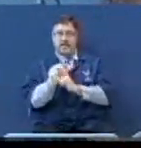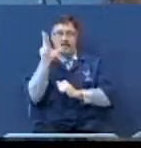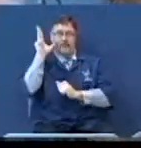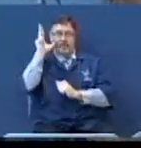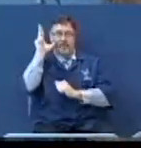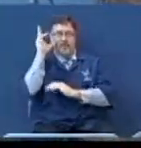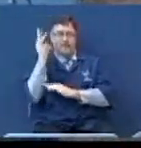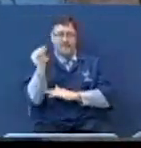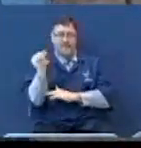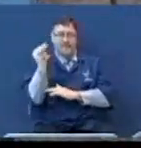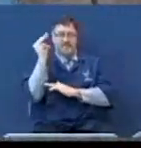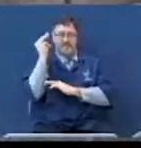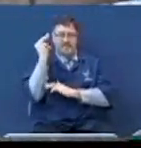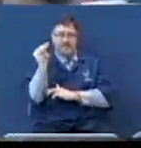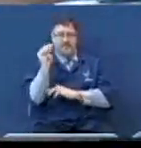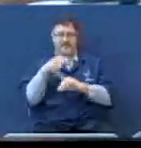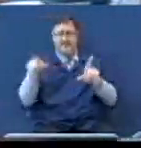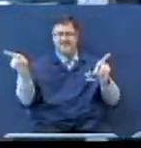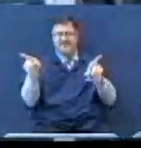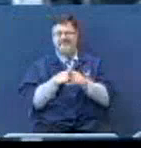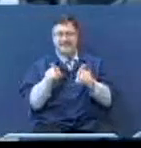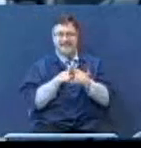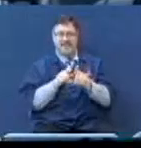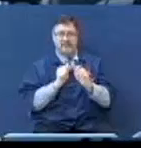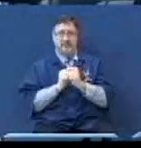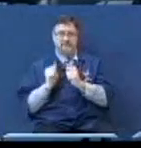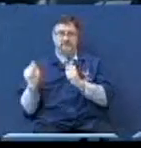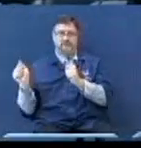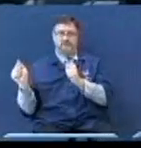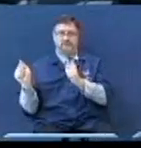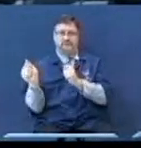but every Sunday is the same. You just pass by.